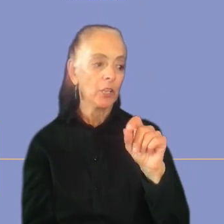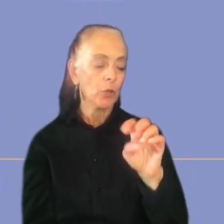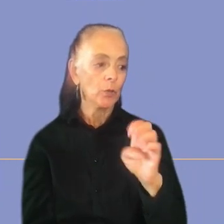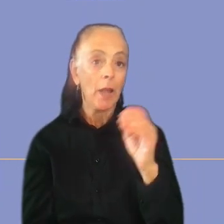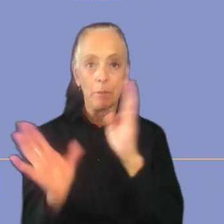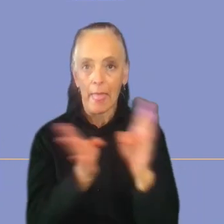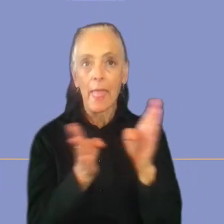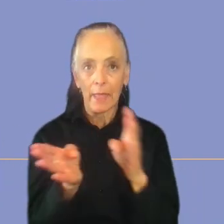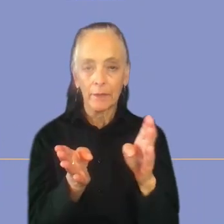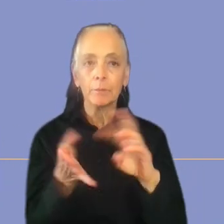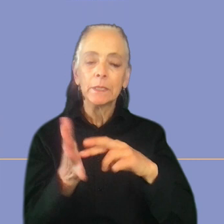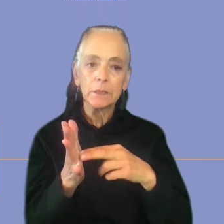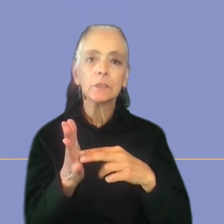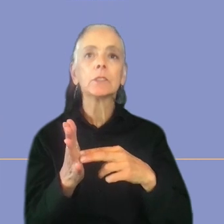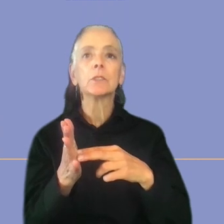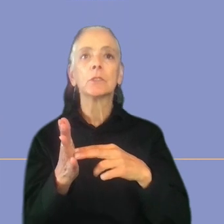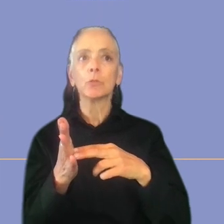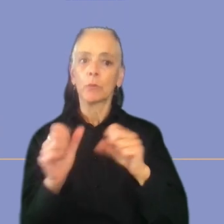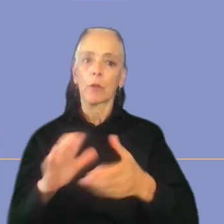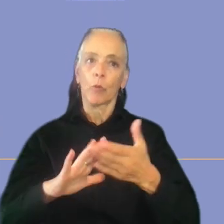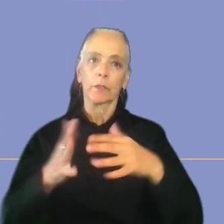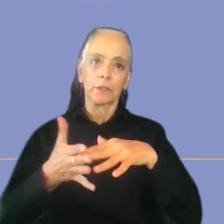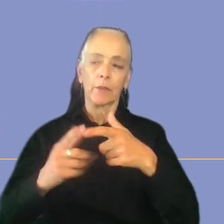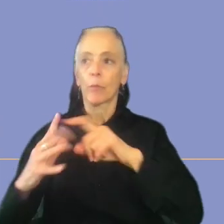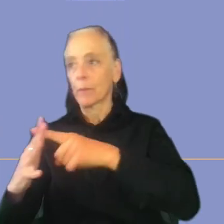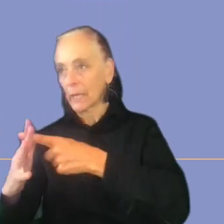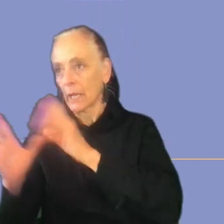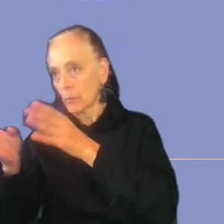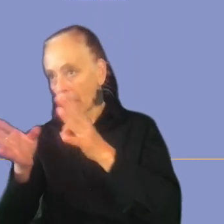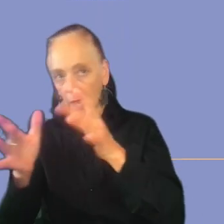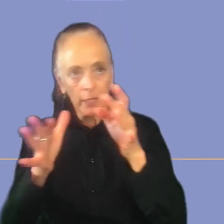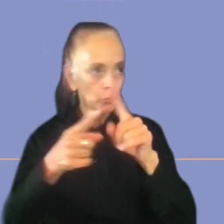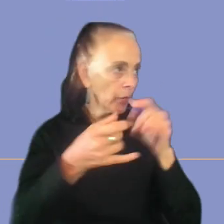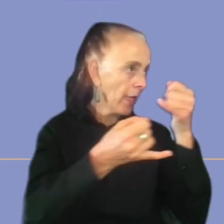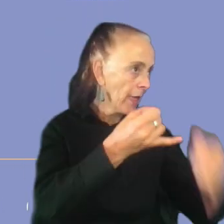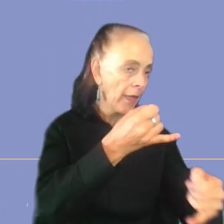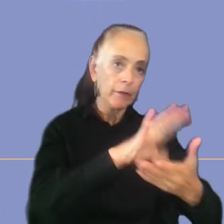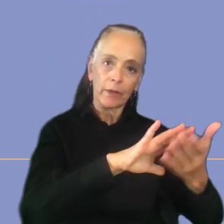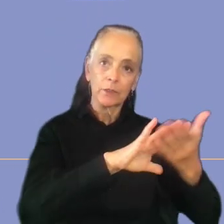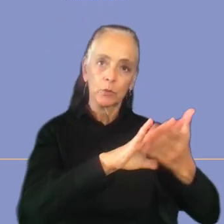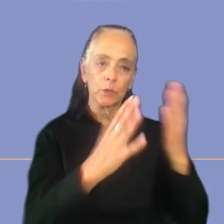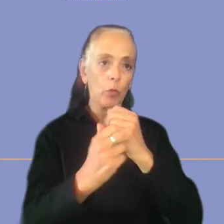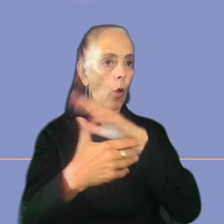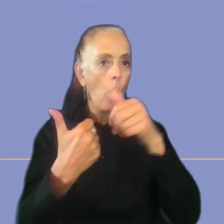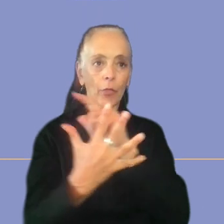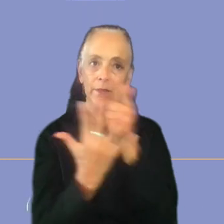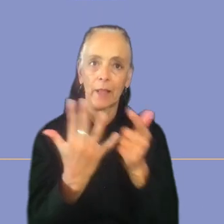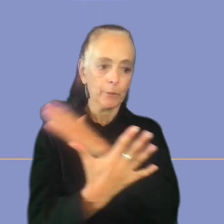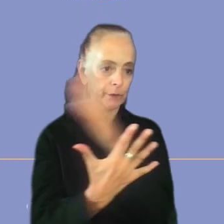run a study from the very beginning to the very end with all the different steps and activities that you might have in between.